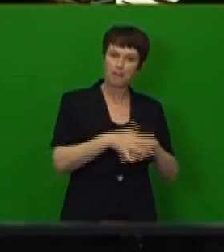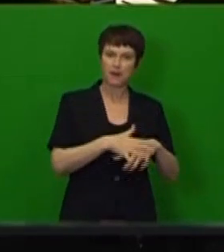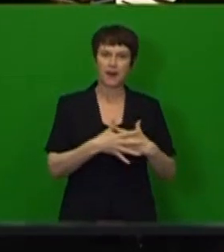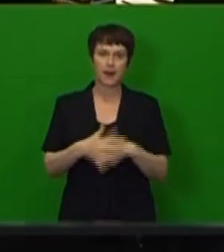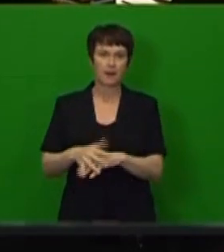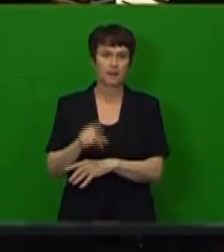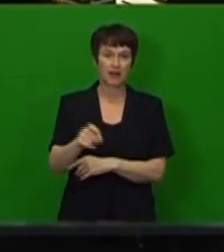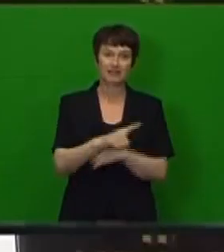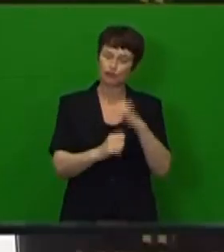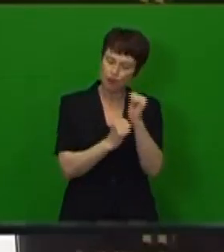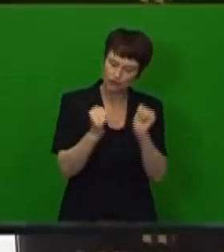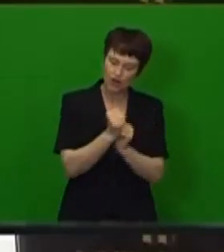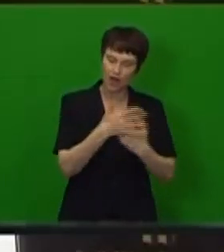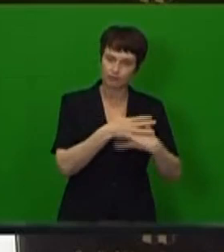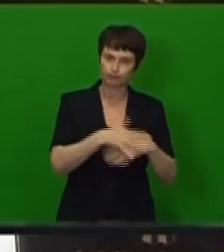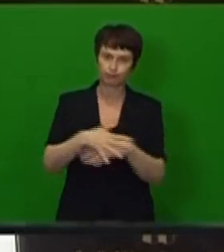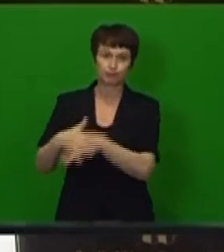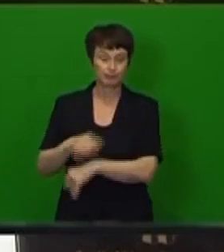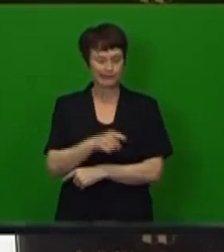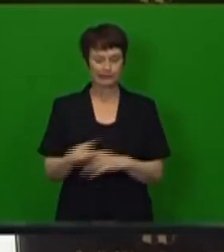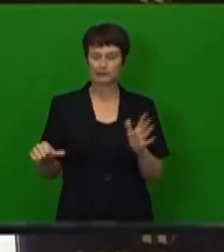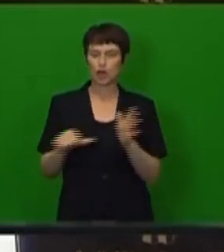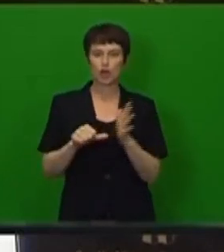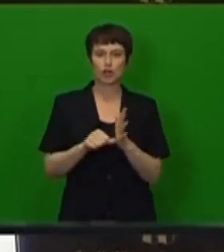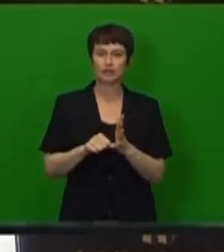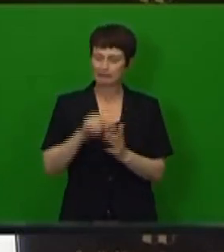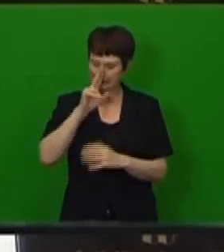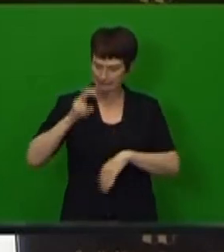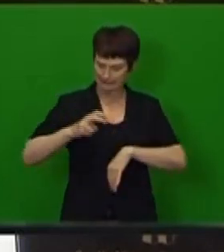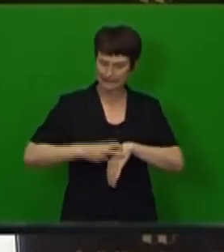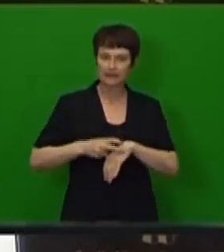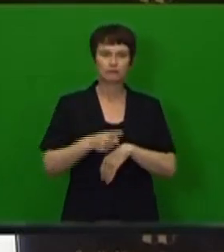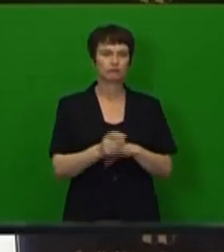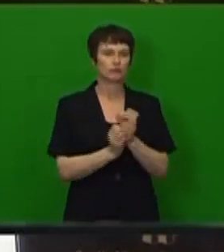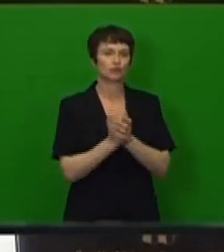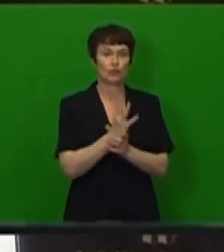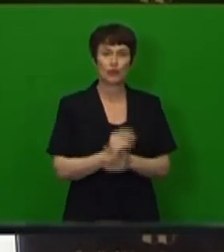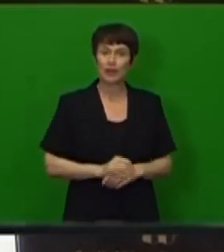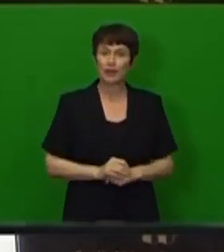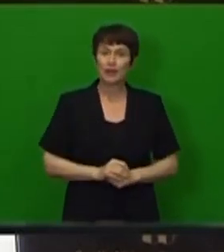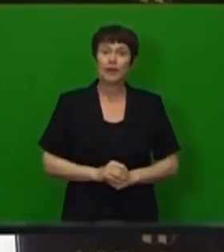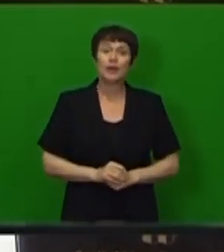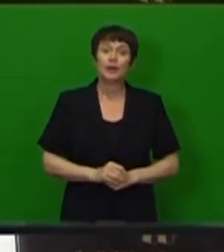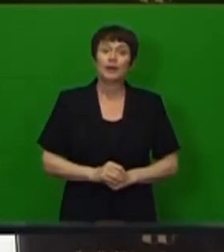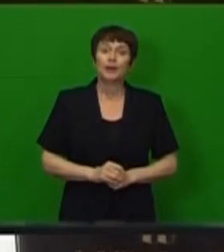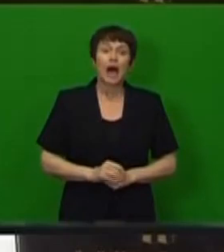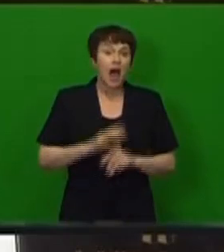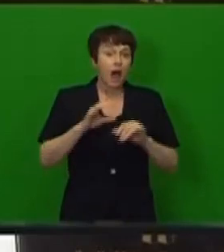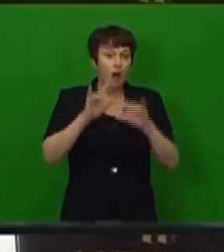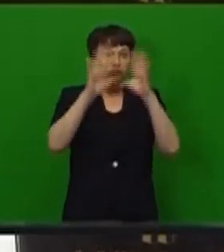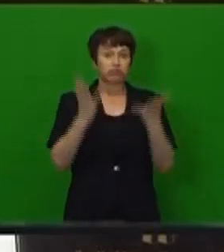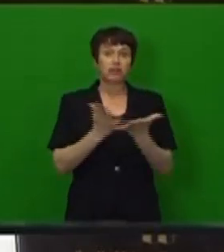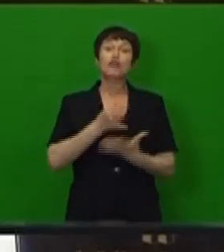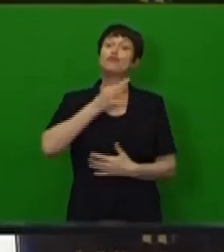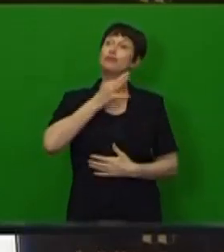potential growth remains urgent. The overall risks to the inflation outlook are assessed